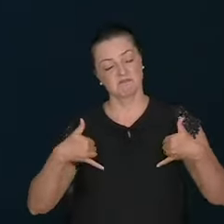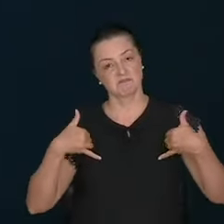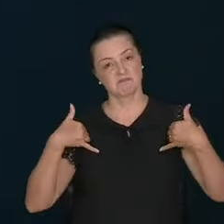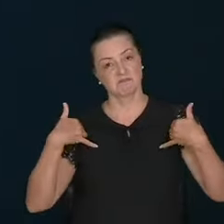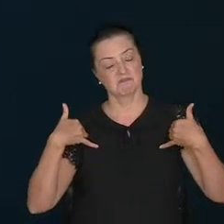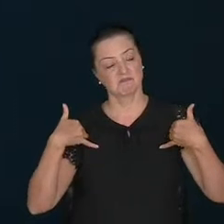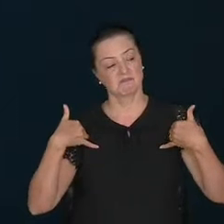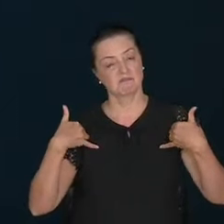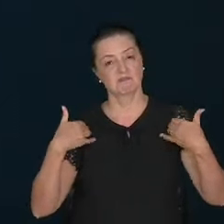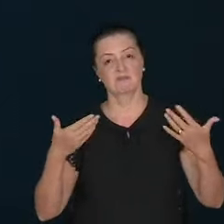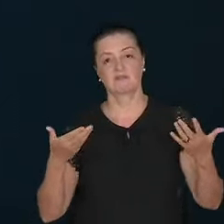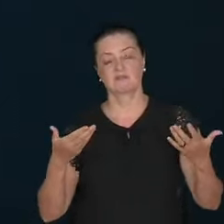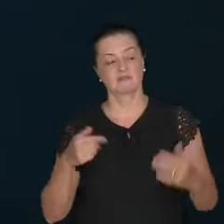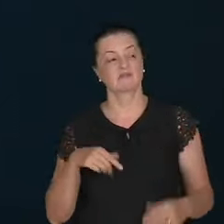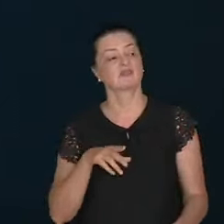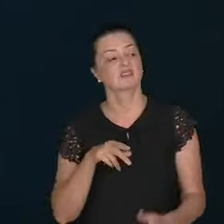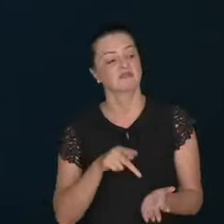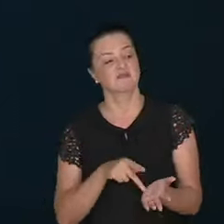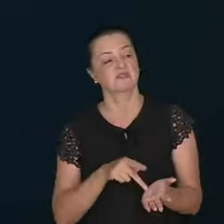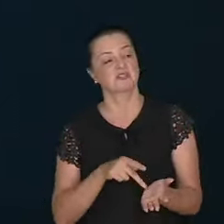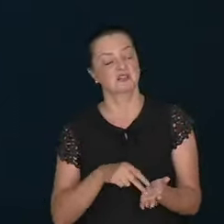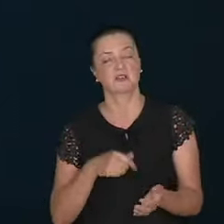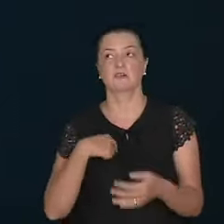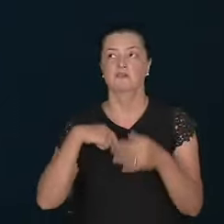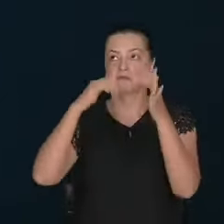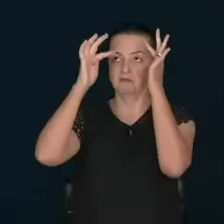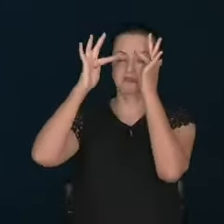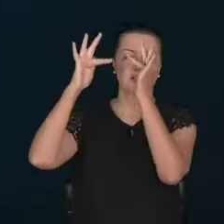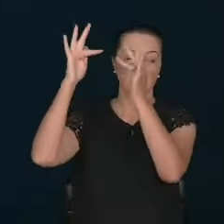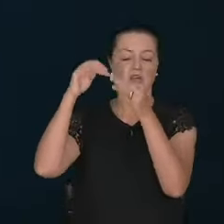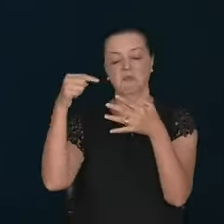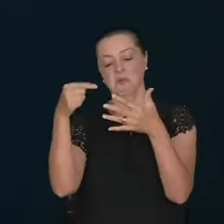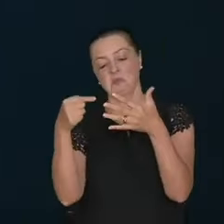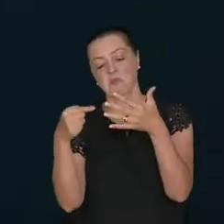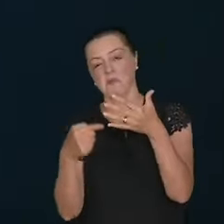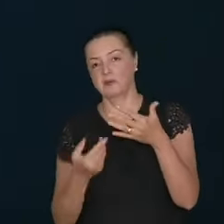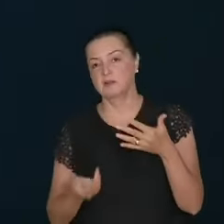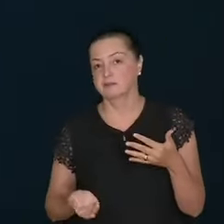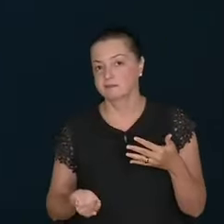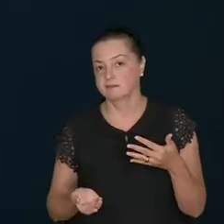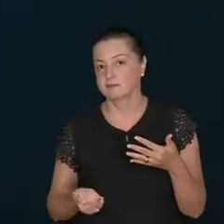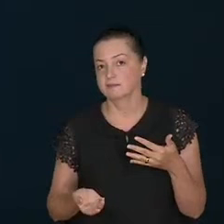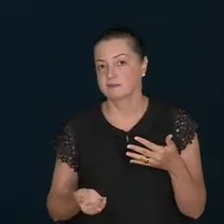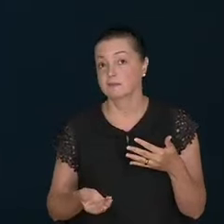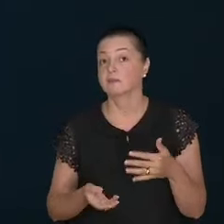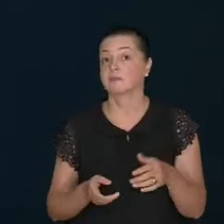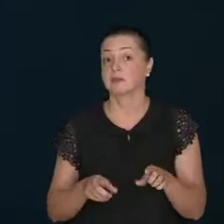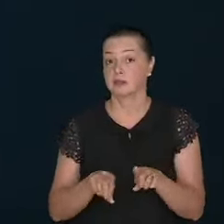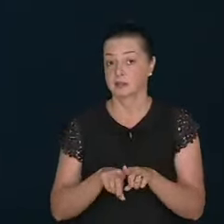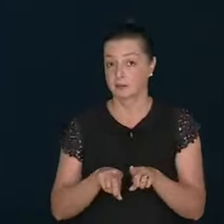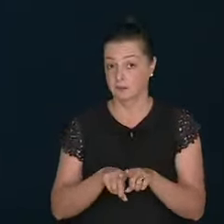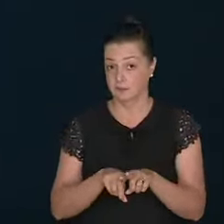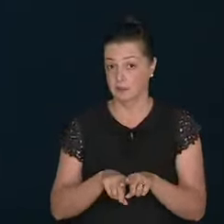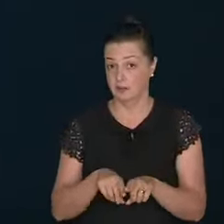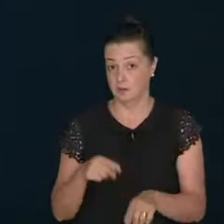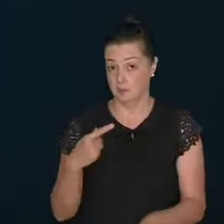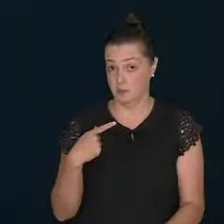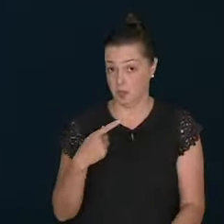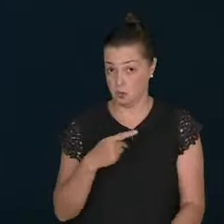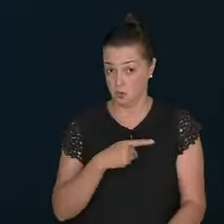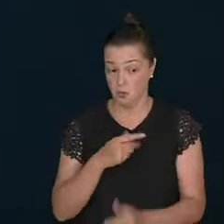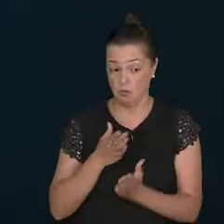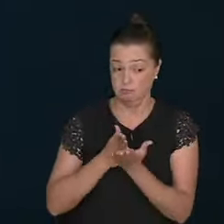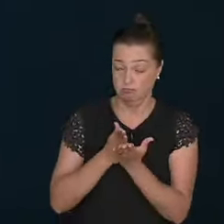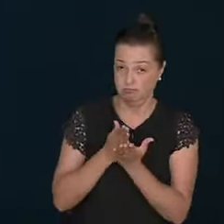Being proud. And boisters. Oh. I'm good. I do this. Including. When the pastor. Fell.